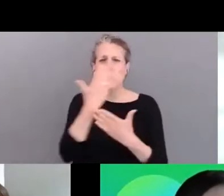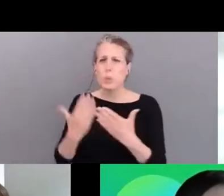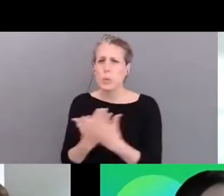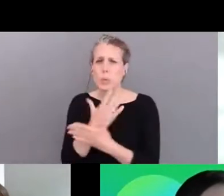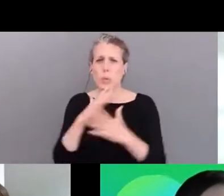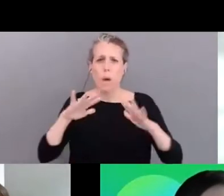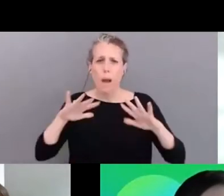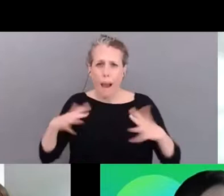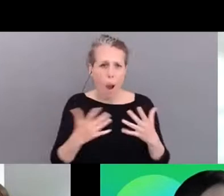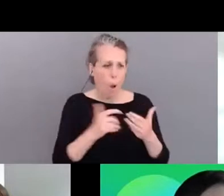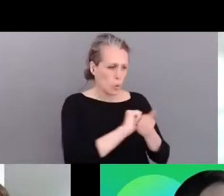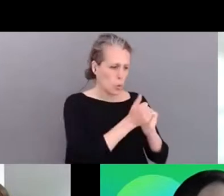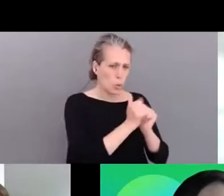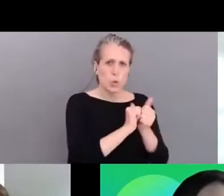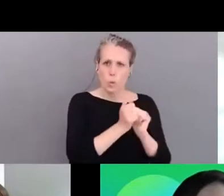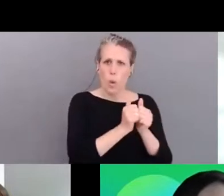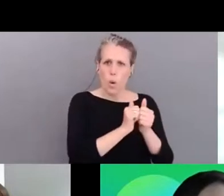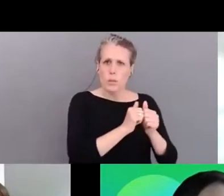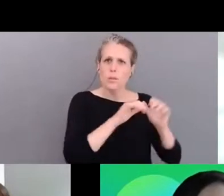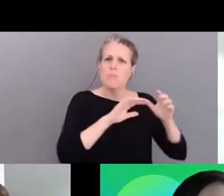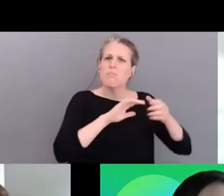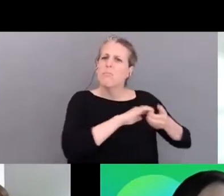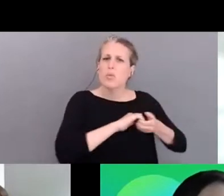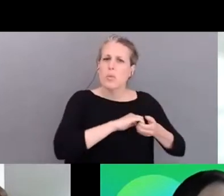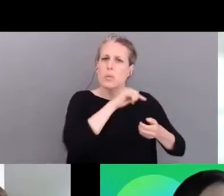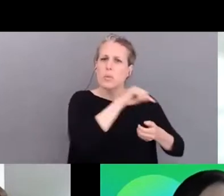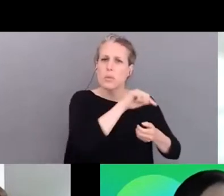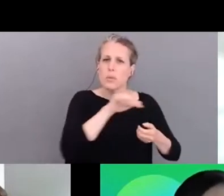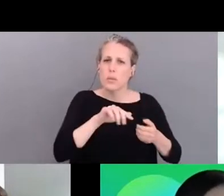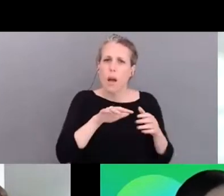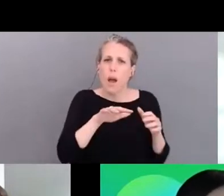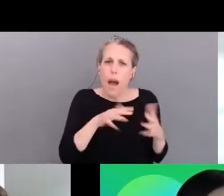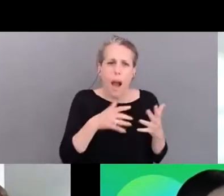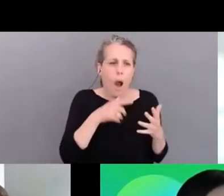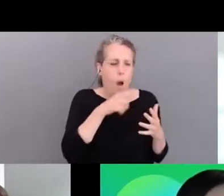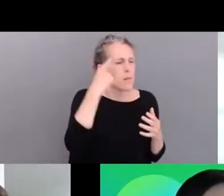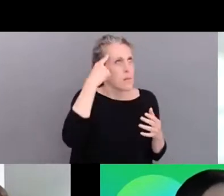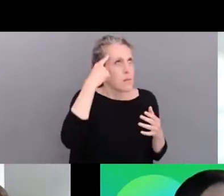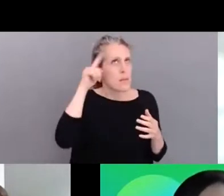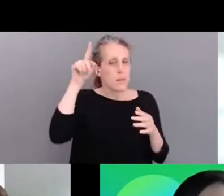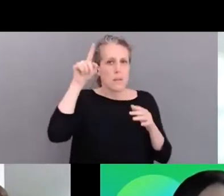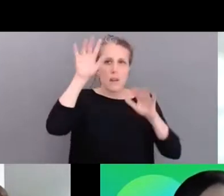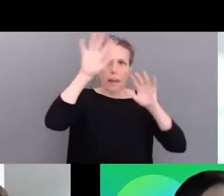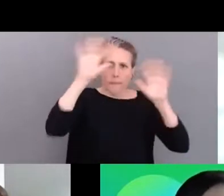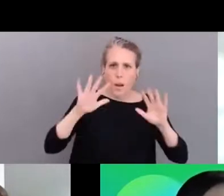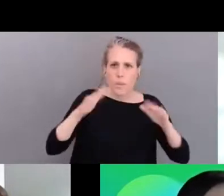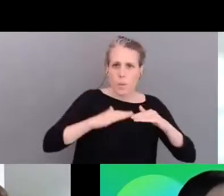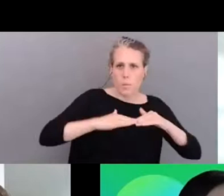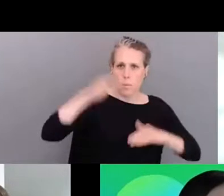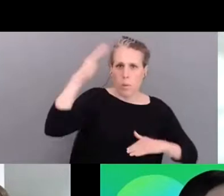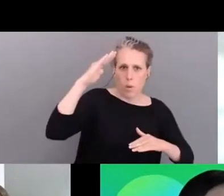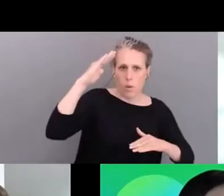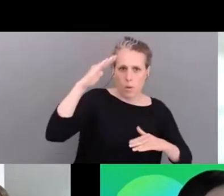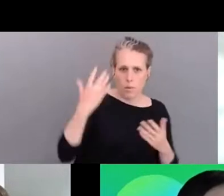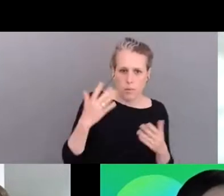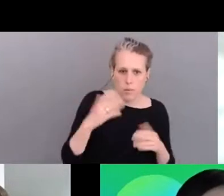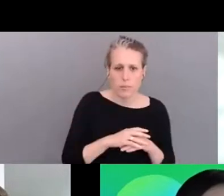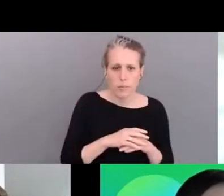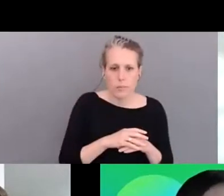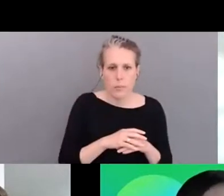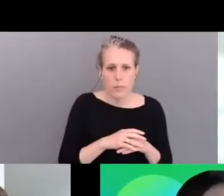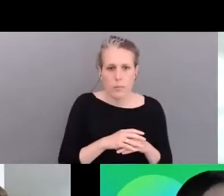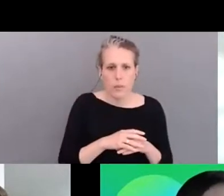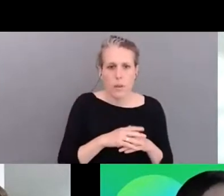organizations at the grassroots level to uh be more environmentally sustainable to organize uh green sport tournament